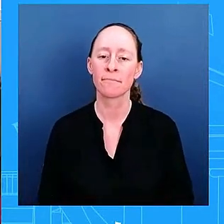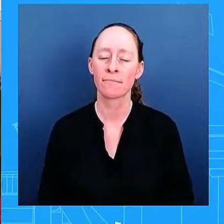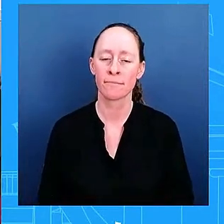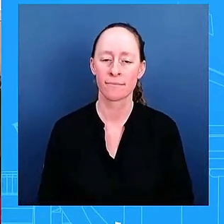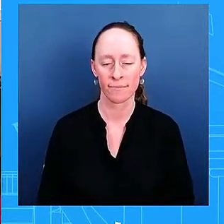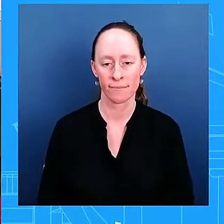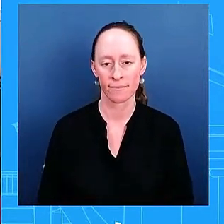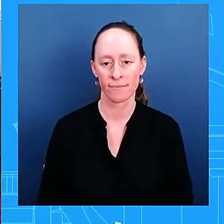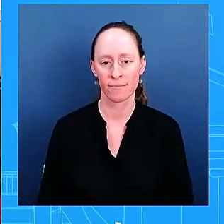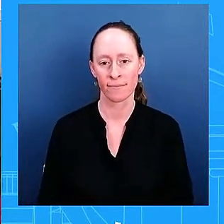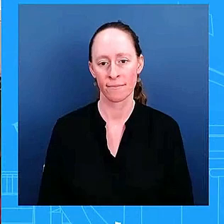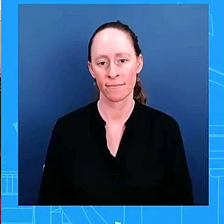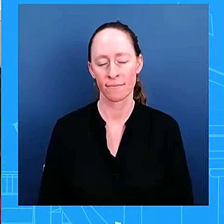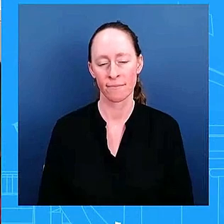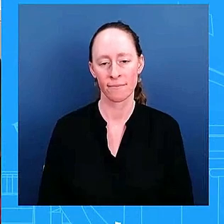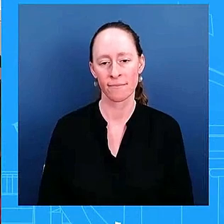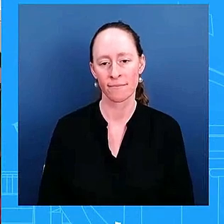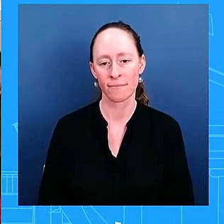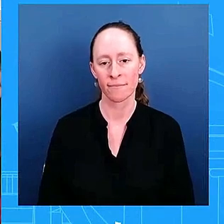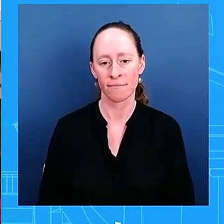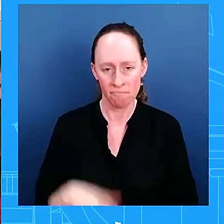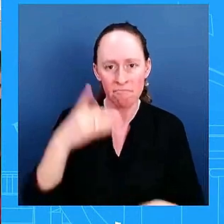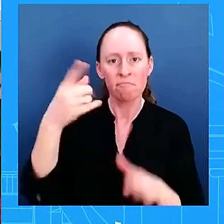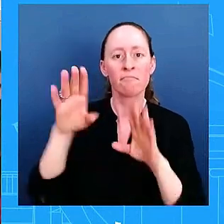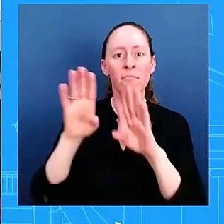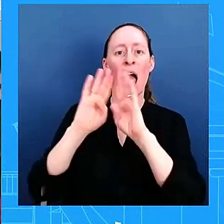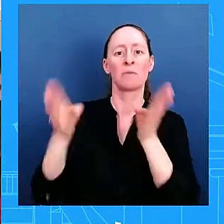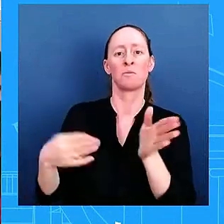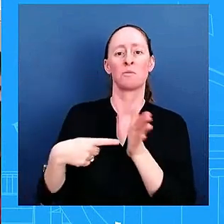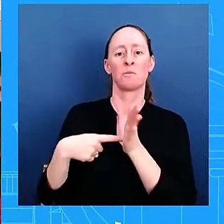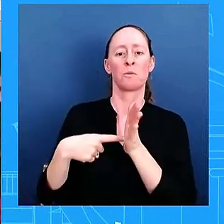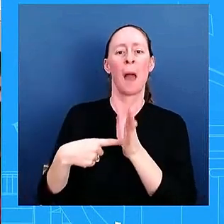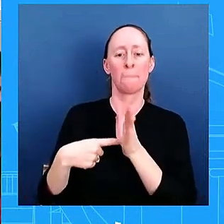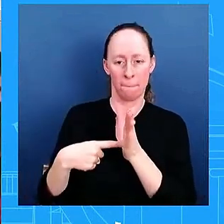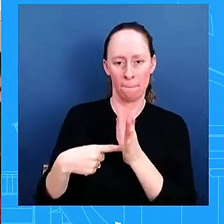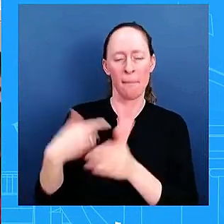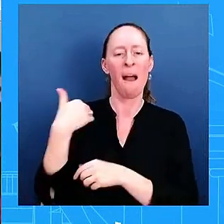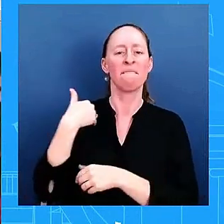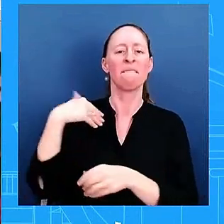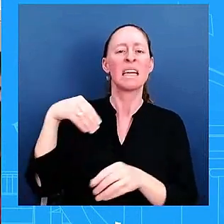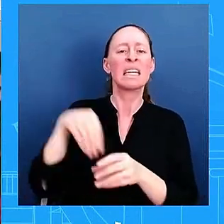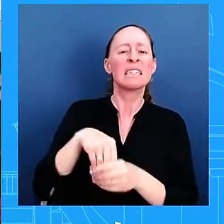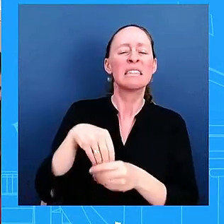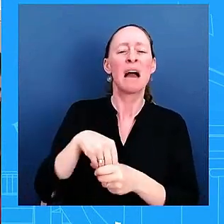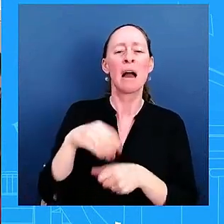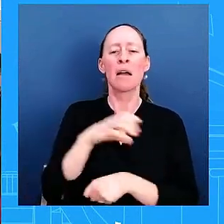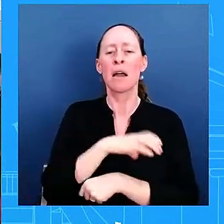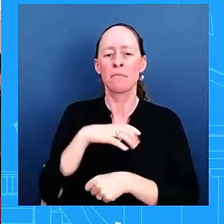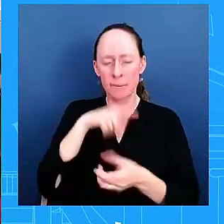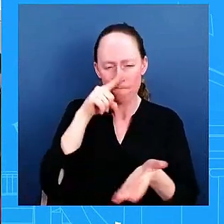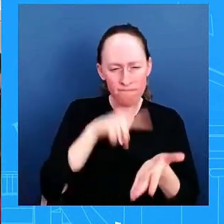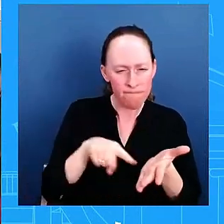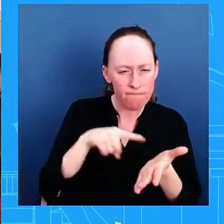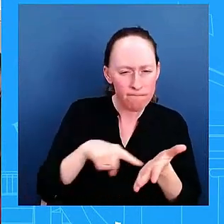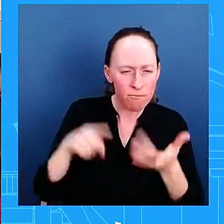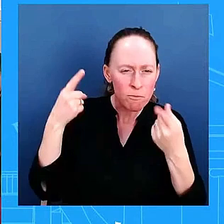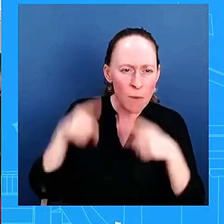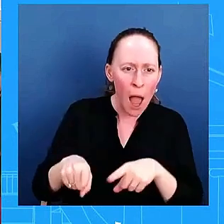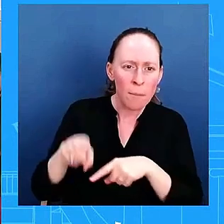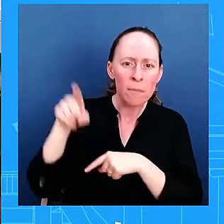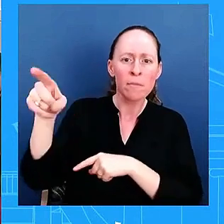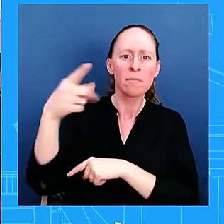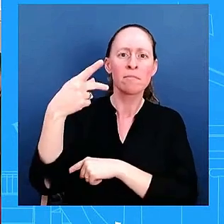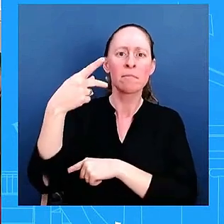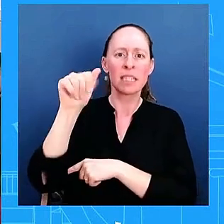the butler pennsylvania attempted assassination came out with an interim report today uh pretty critical of the secret service especially as it relates to the